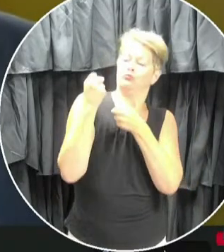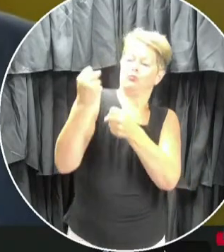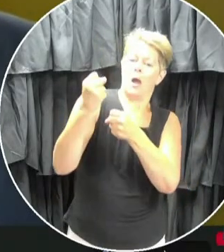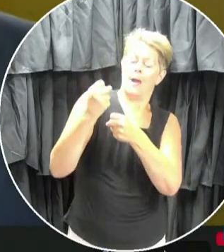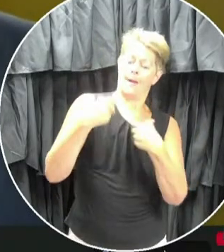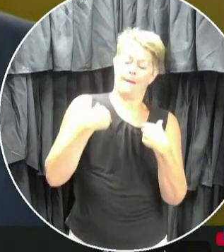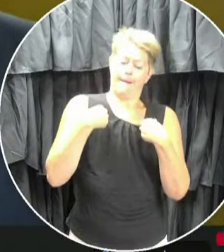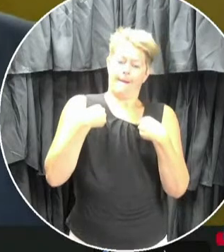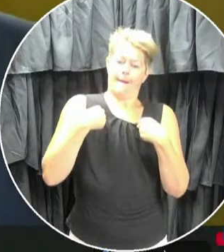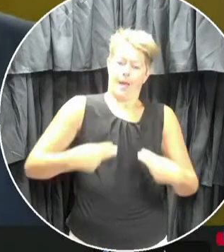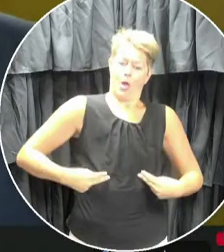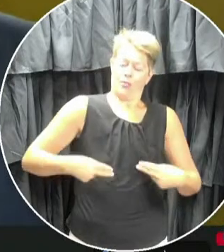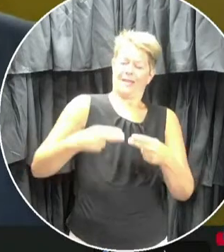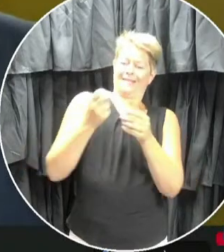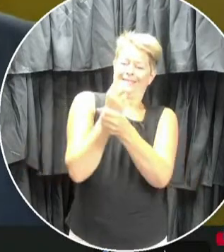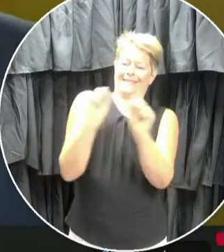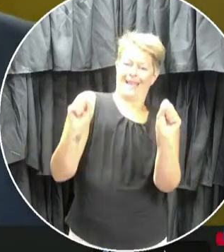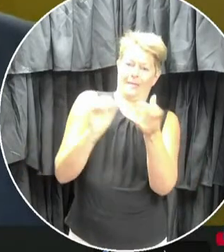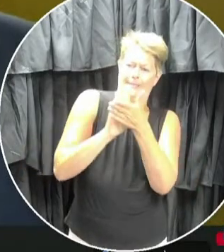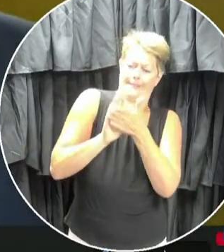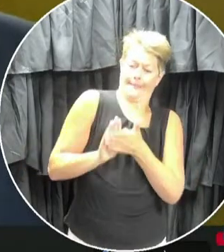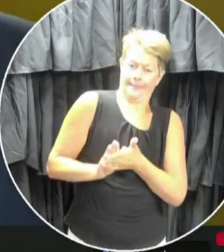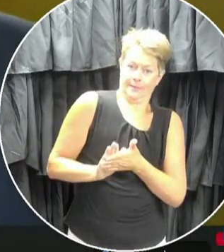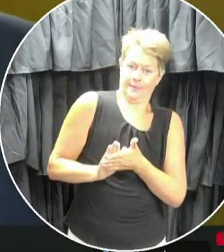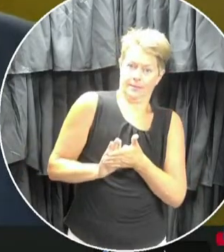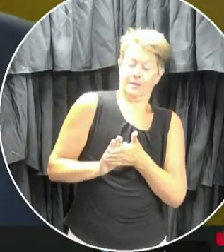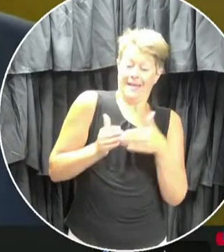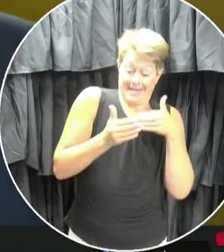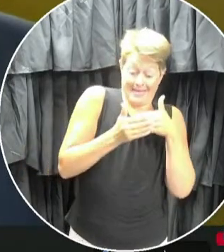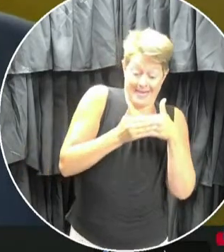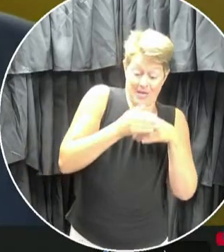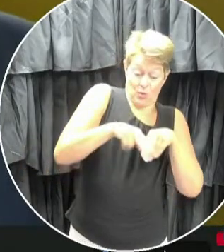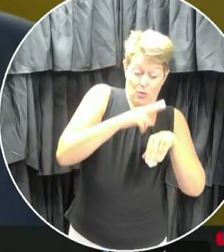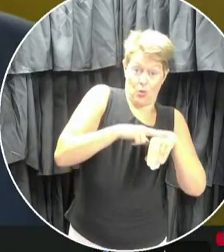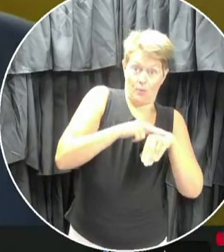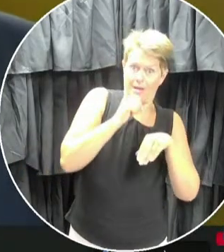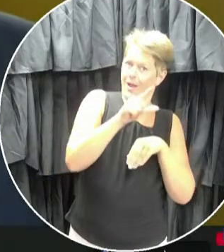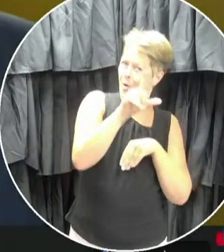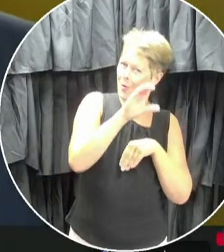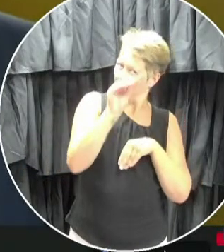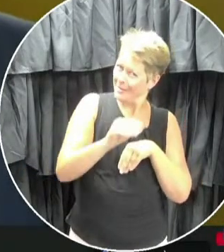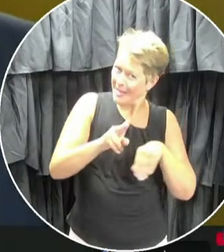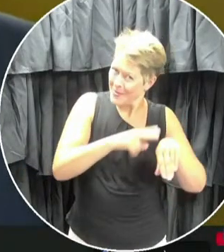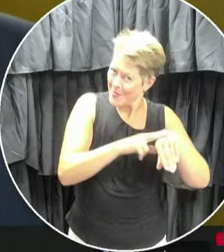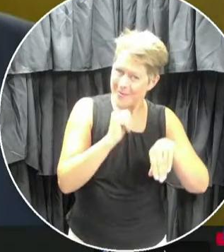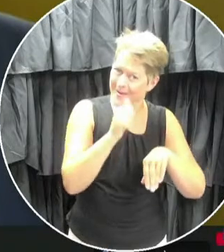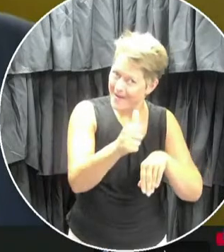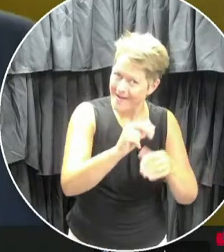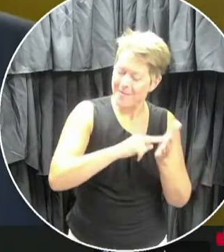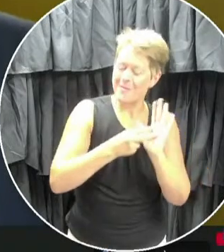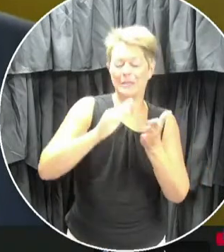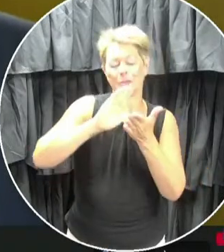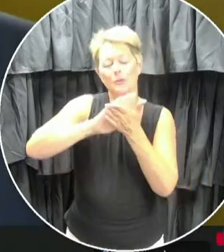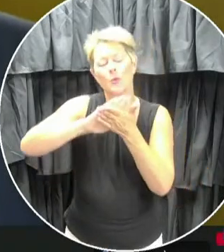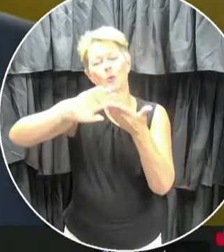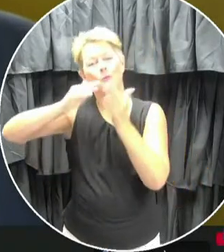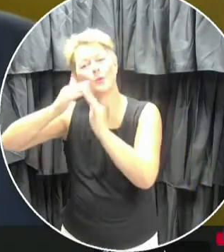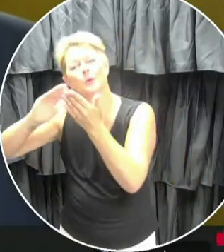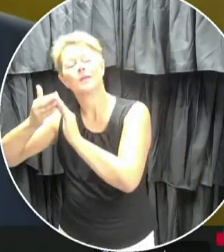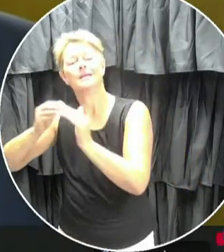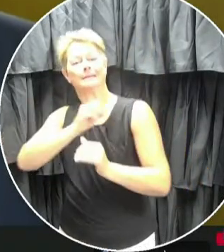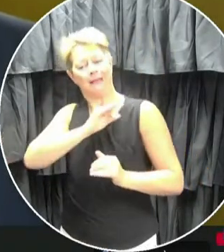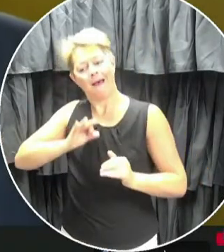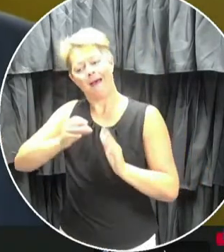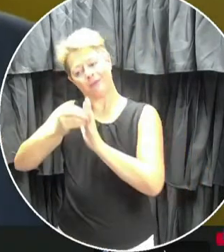But near normal is not completely normal. And there are changes that will require school communities, students and their families and staff to